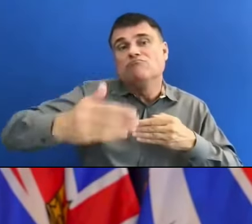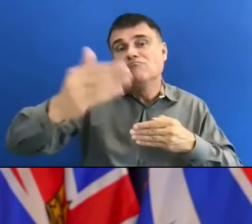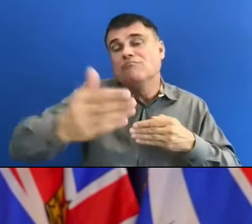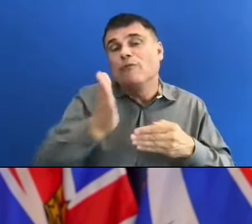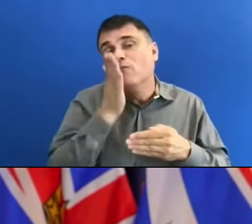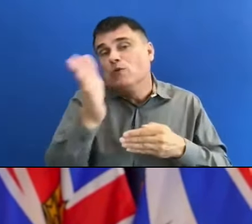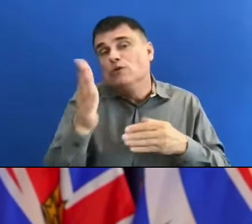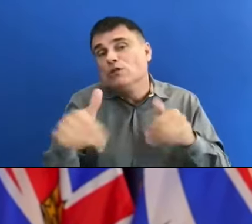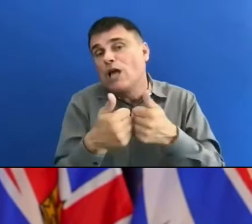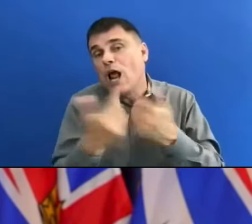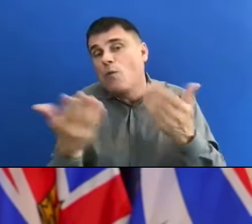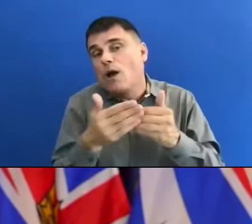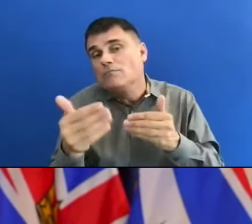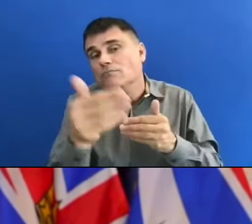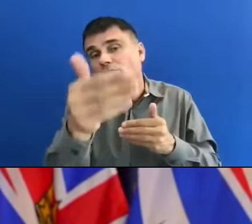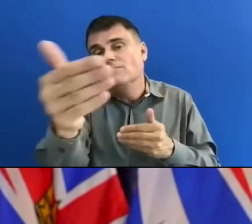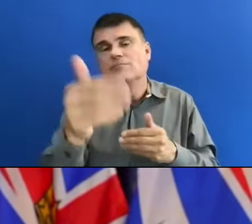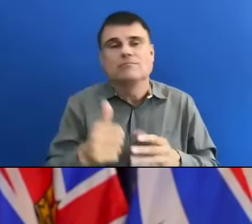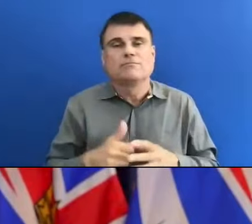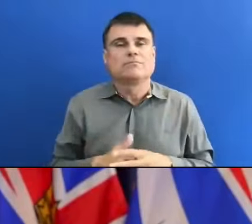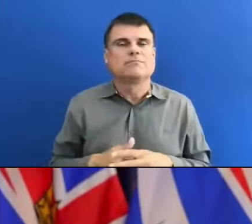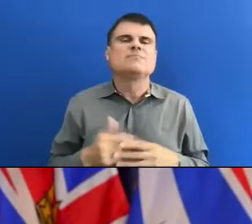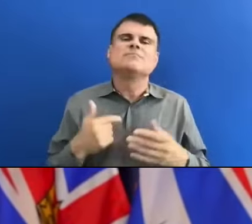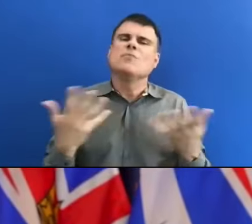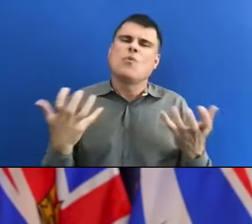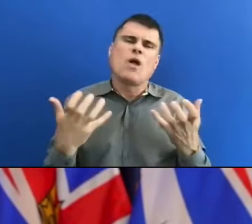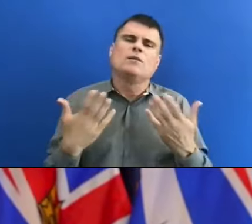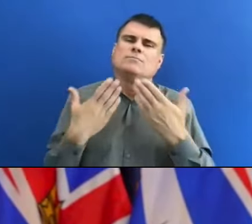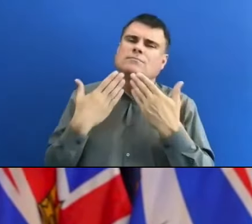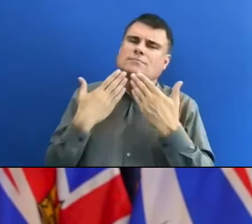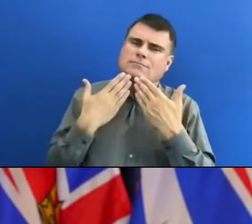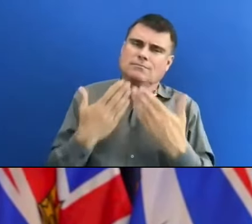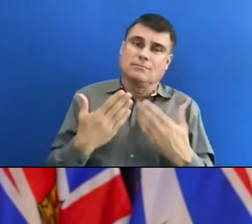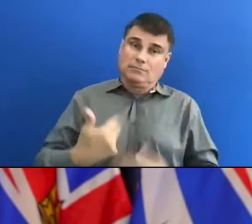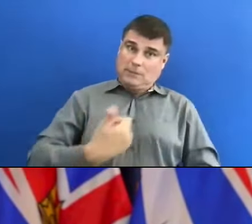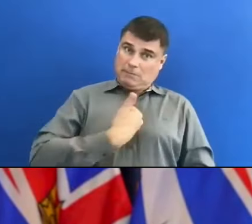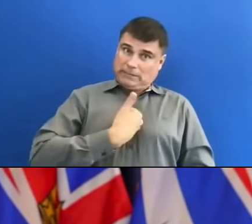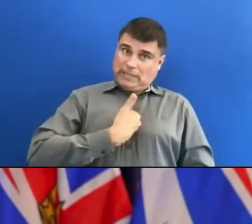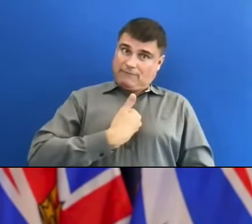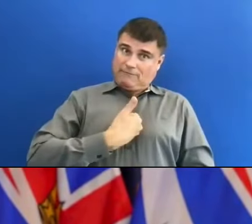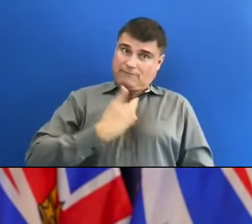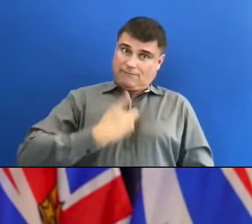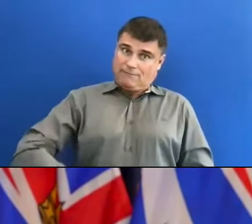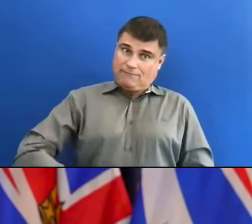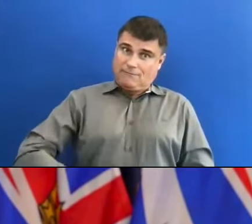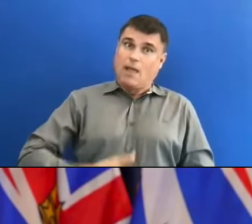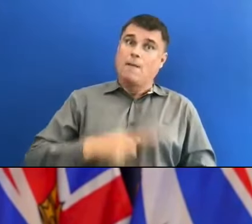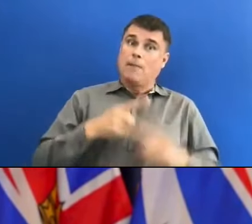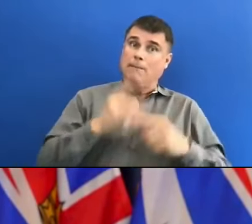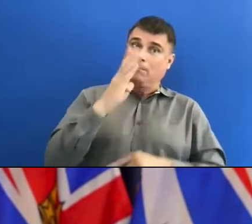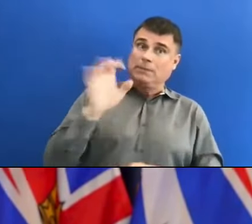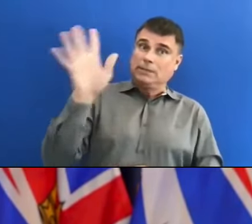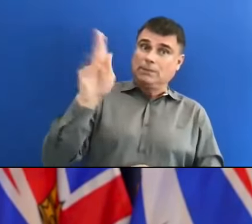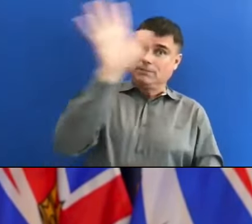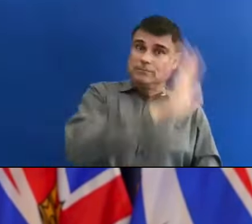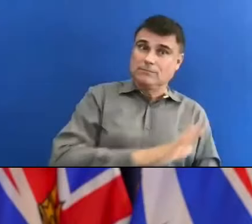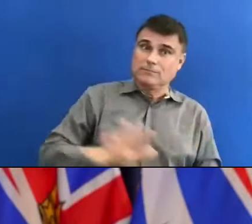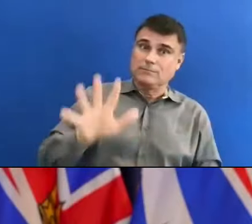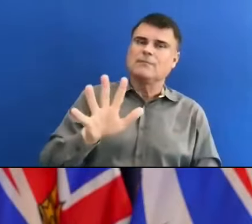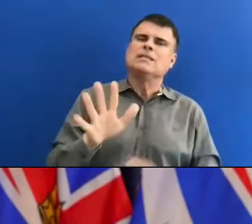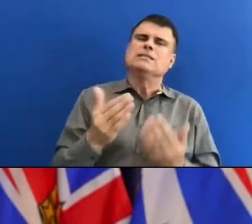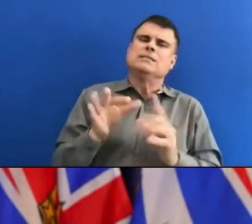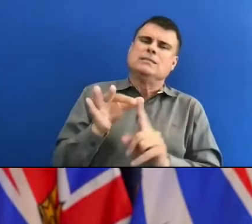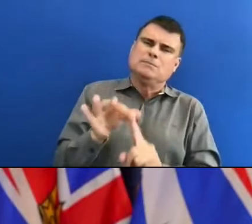celebrations. But I wanted to say, on my own behalf, and on behalf of BC, a special thank you to Dr. Bonnie Henry for her,